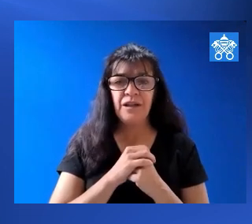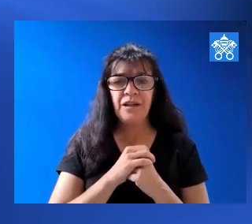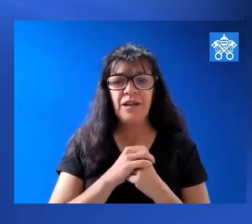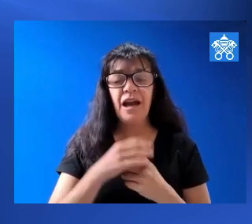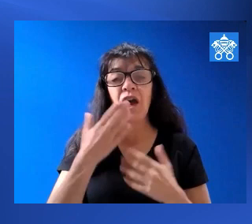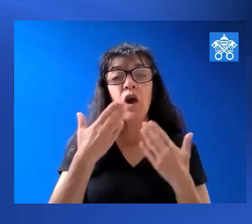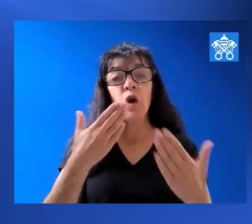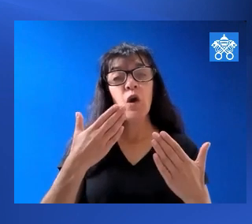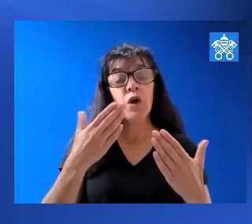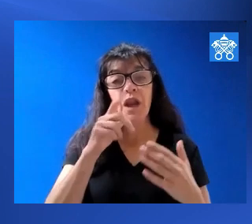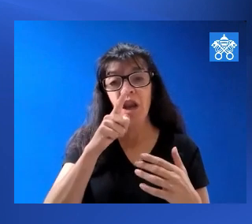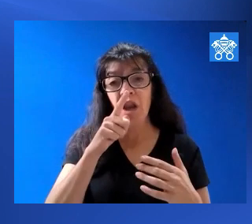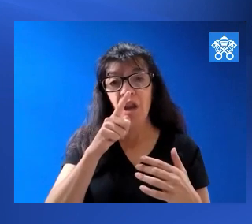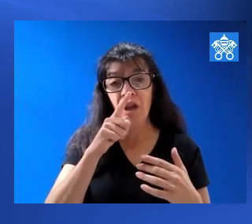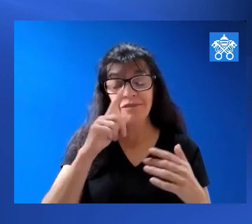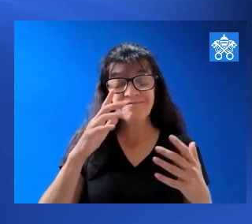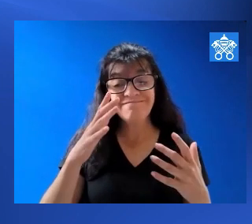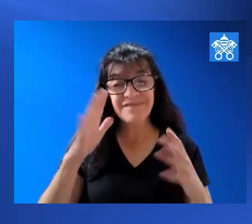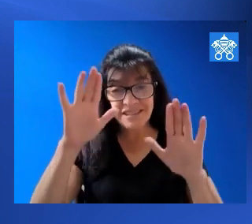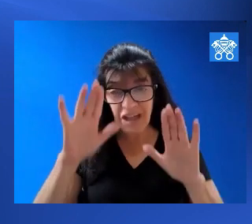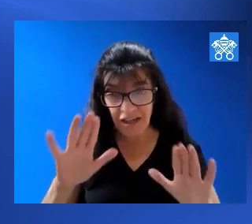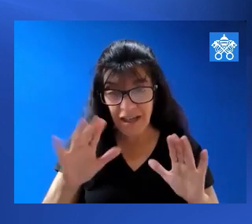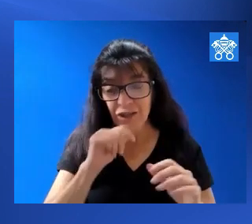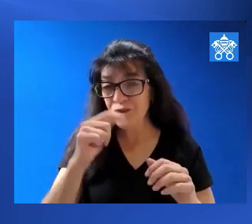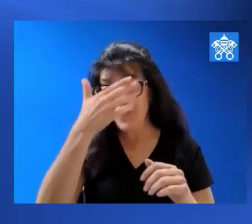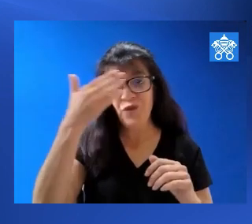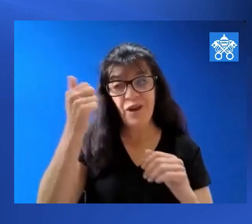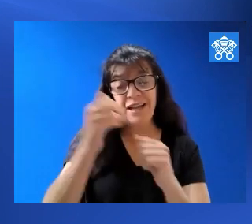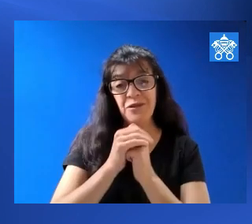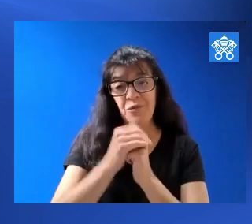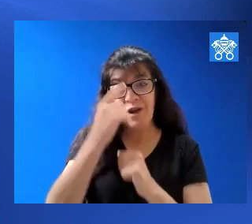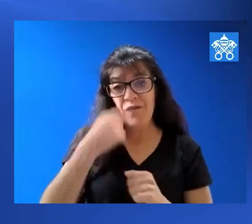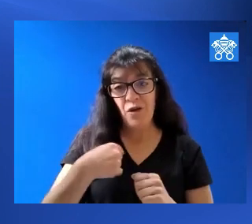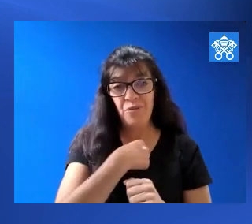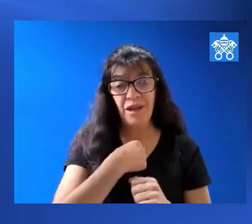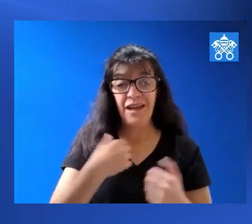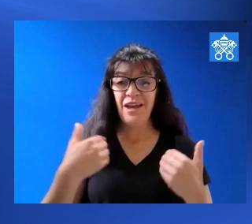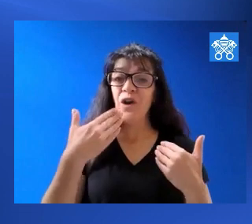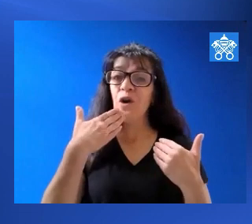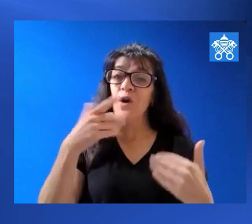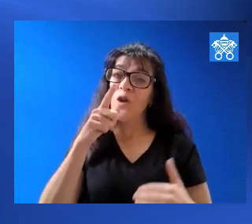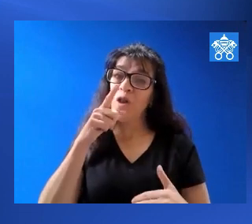Have a good Sunday and please remember to pray for me. Have a good lunch and adivideci.